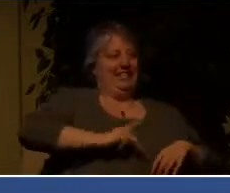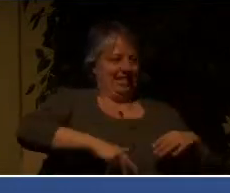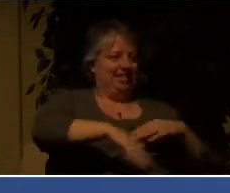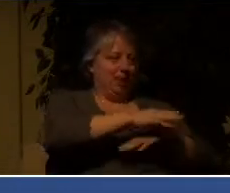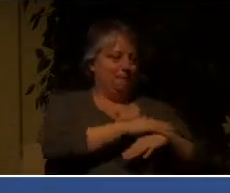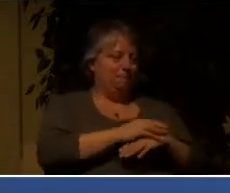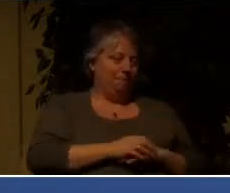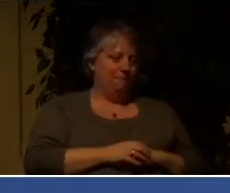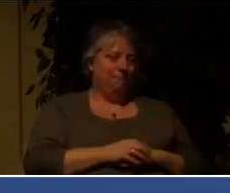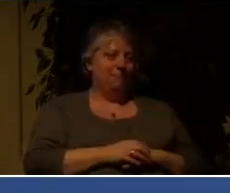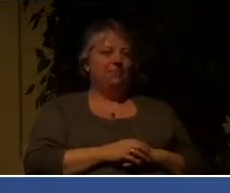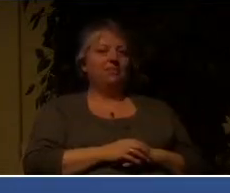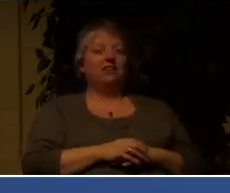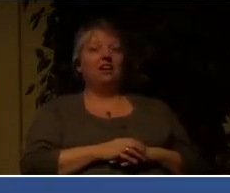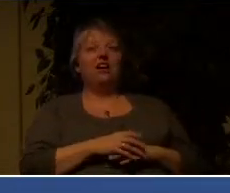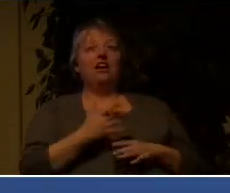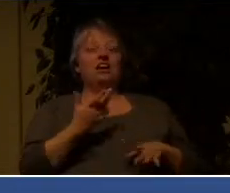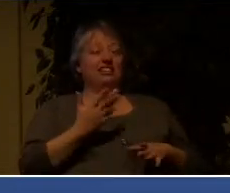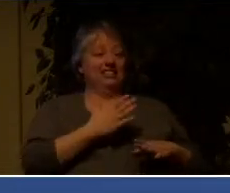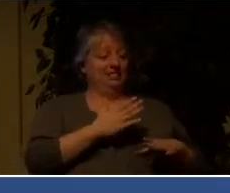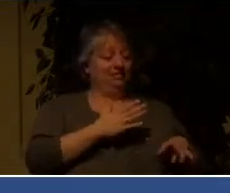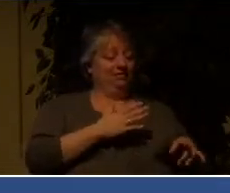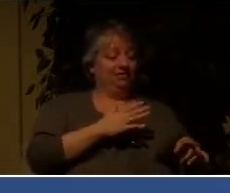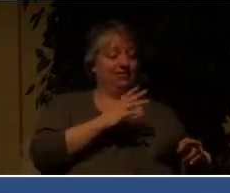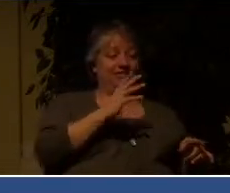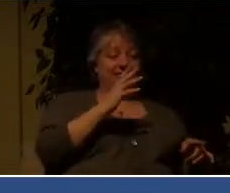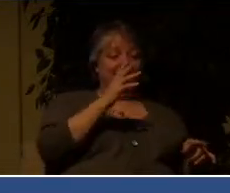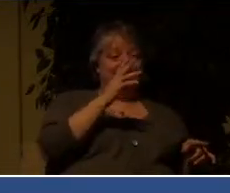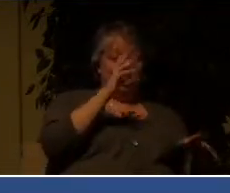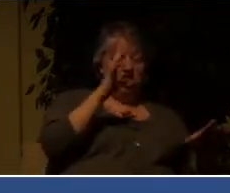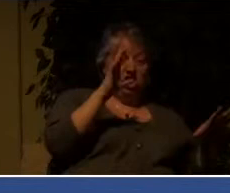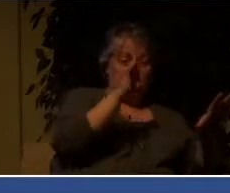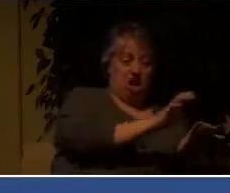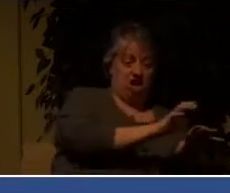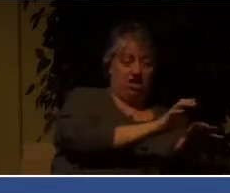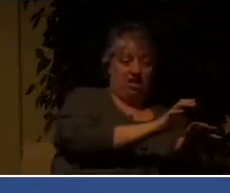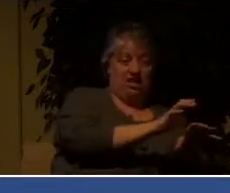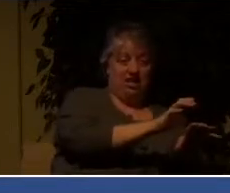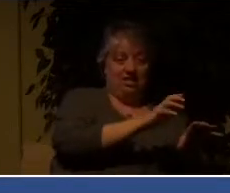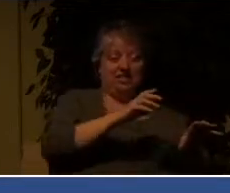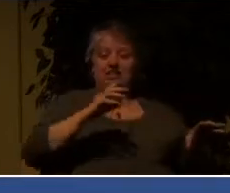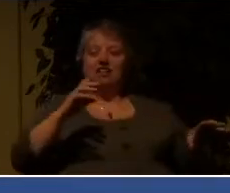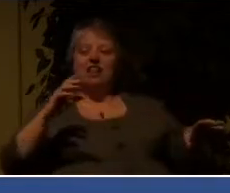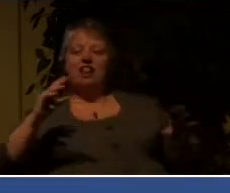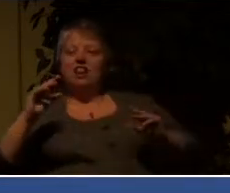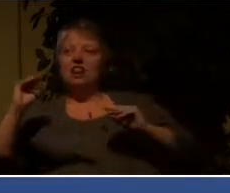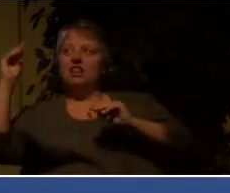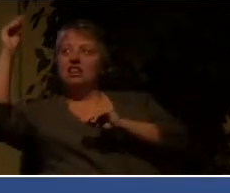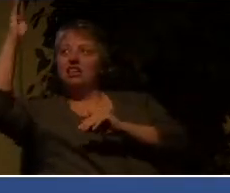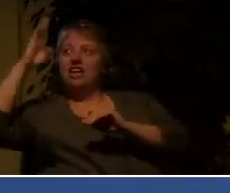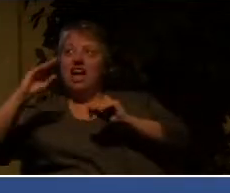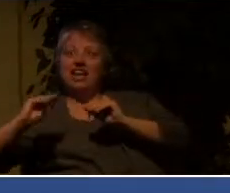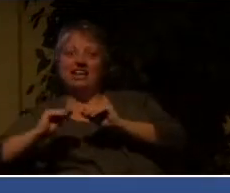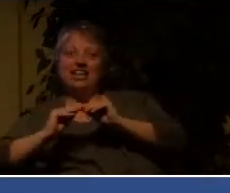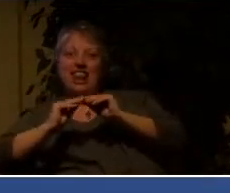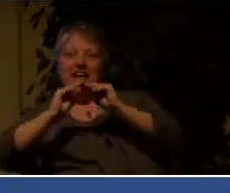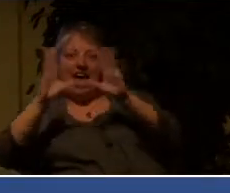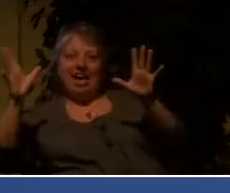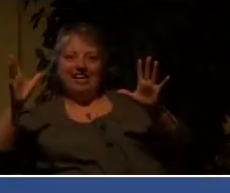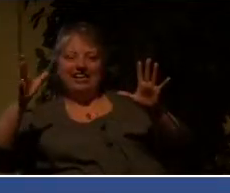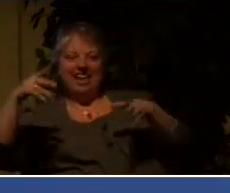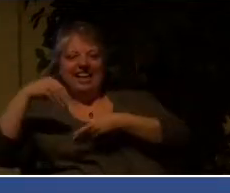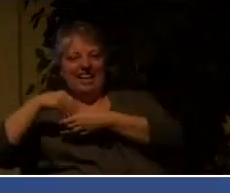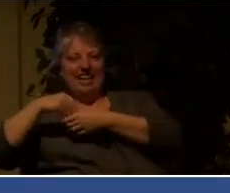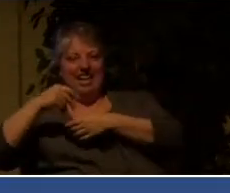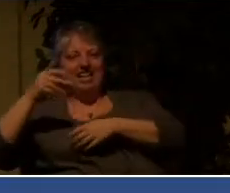of the darkness are the spots of light from God's people who make